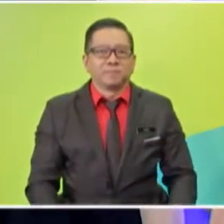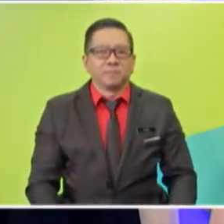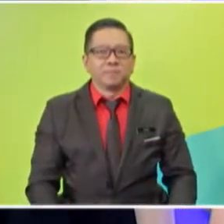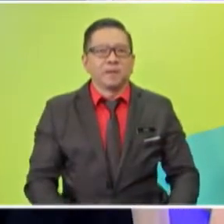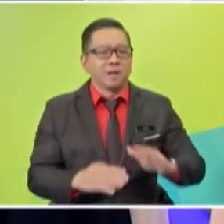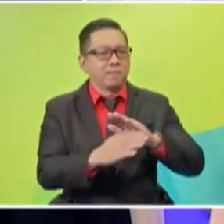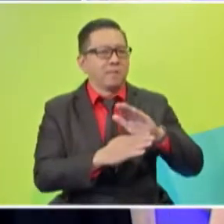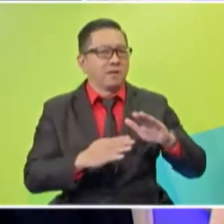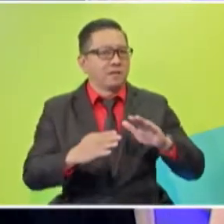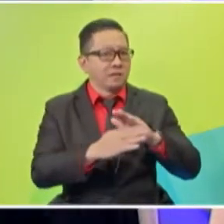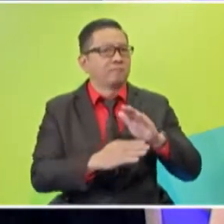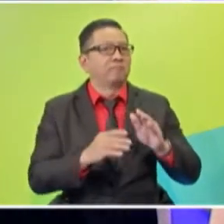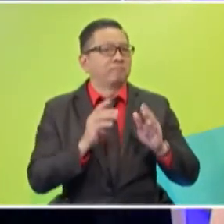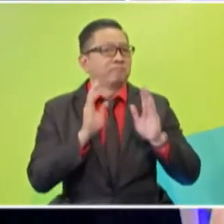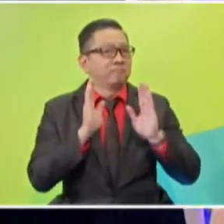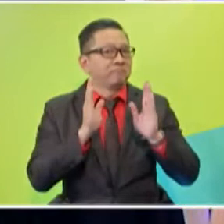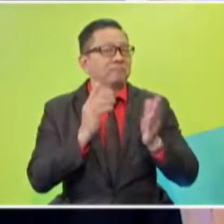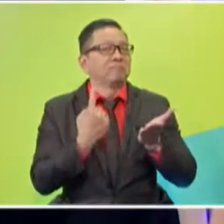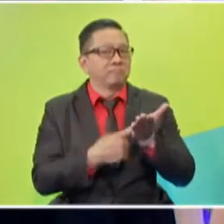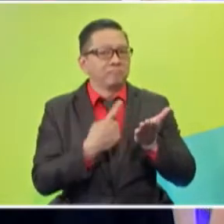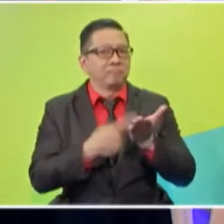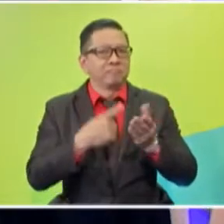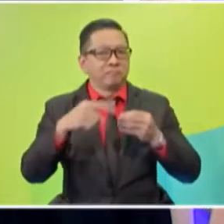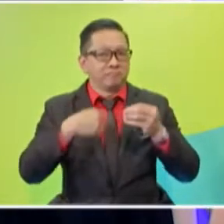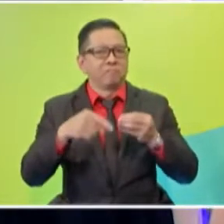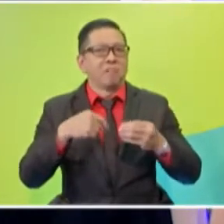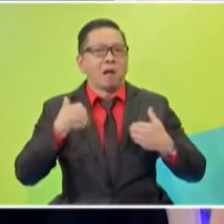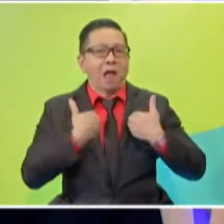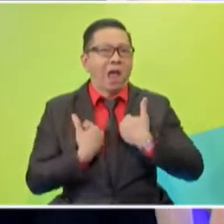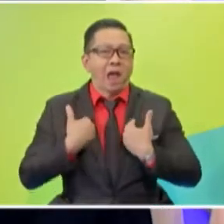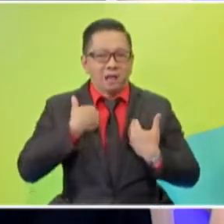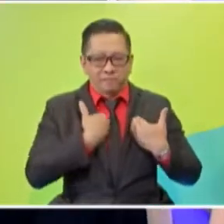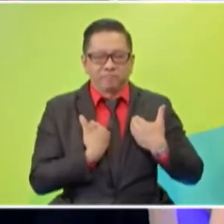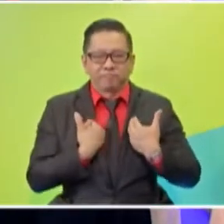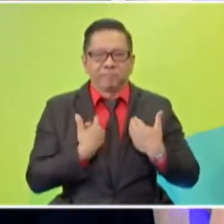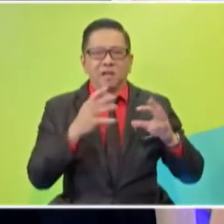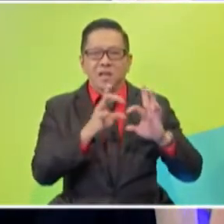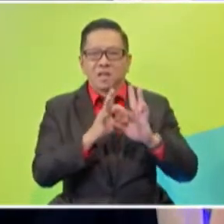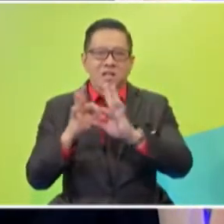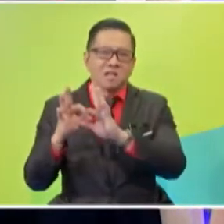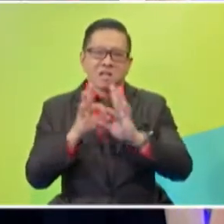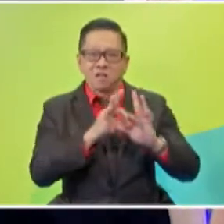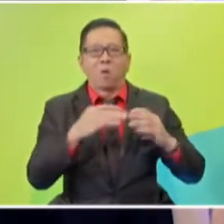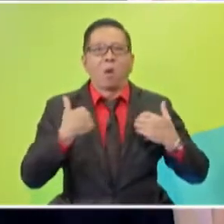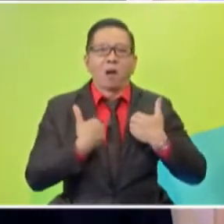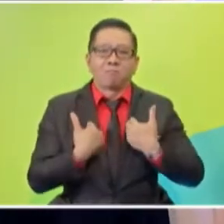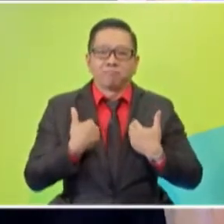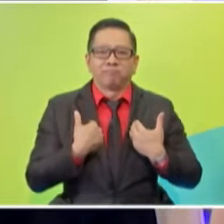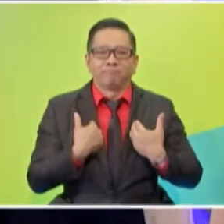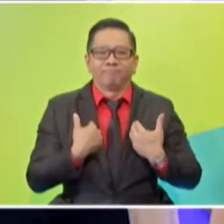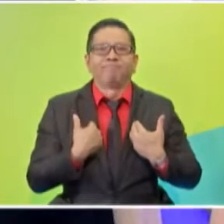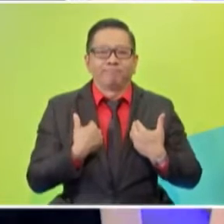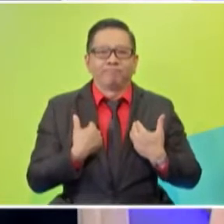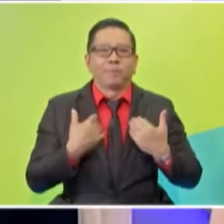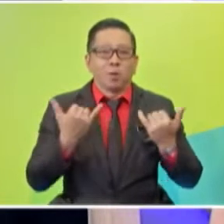basically, we are going to talk about interaction among animals. Okay, what is interaction among animals? Okay, this is what I'm going to